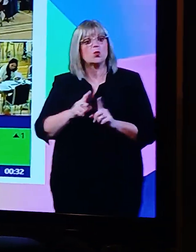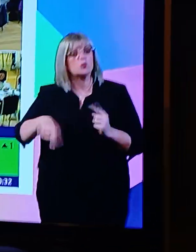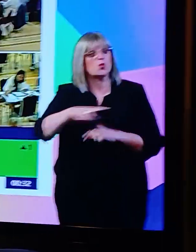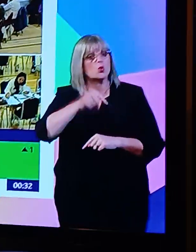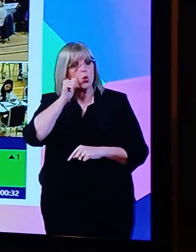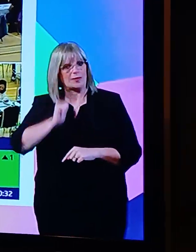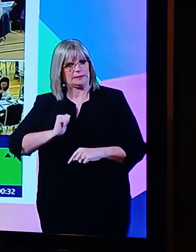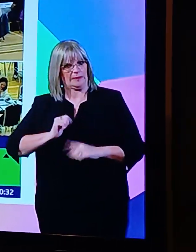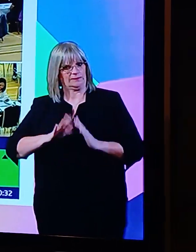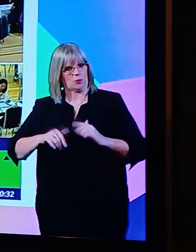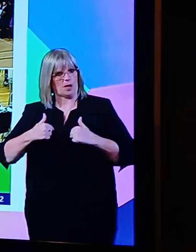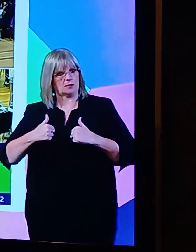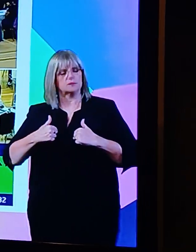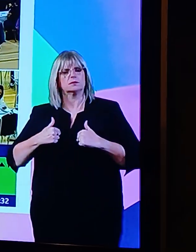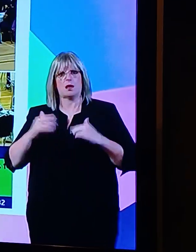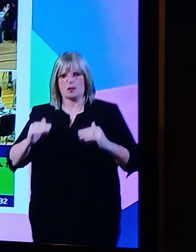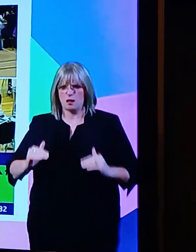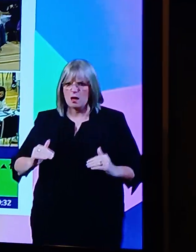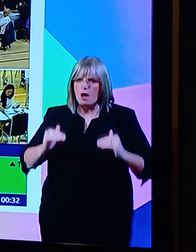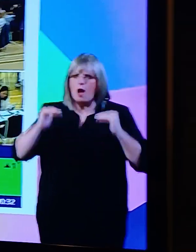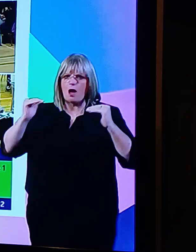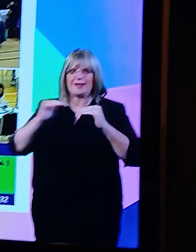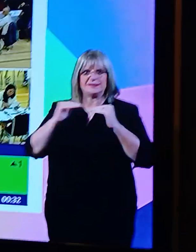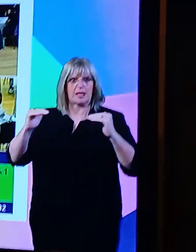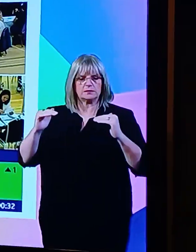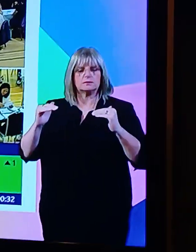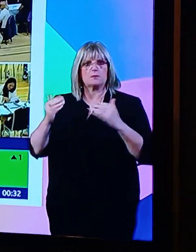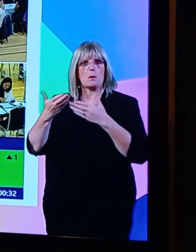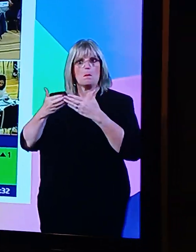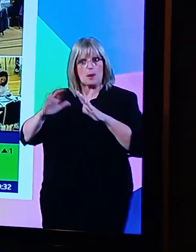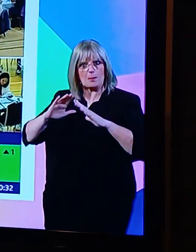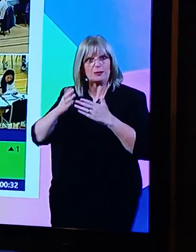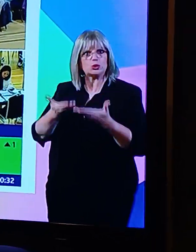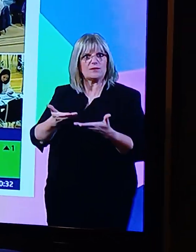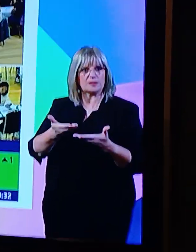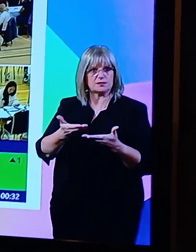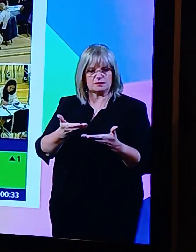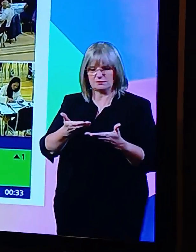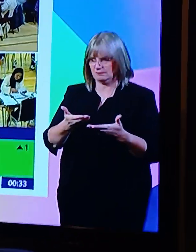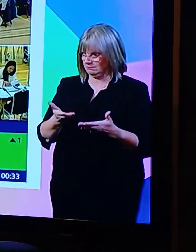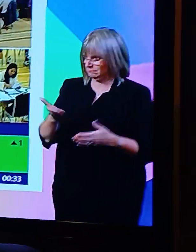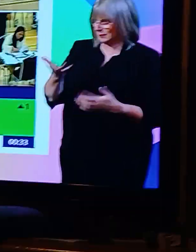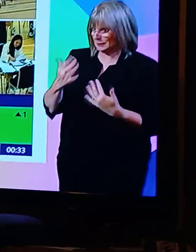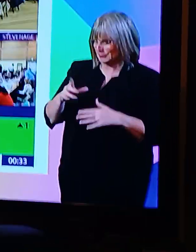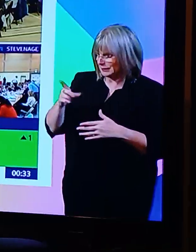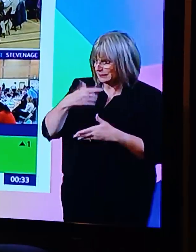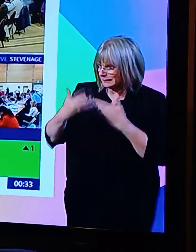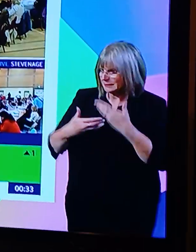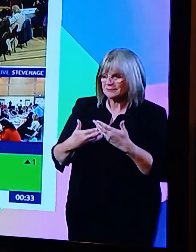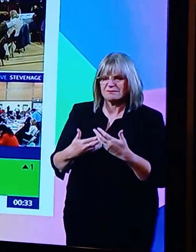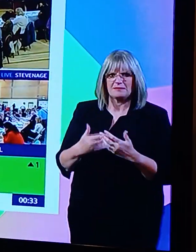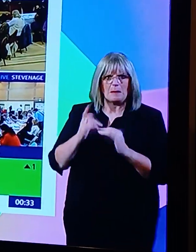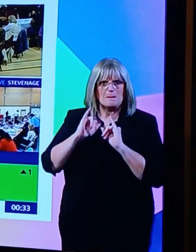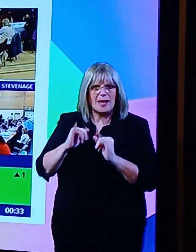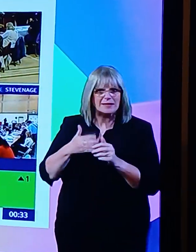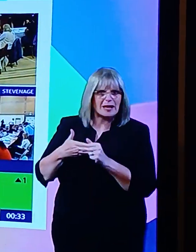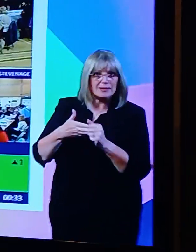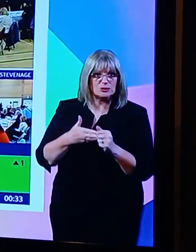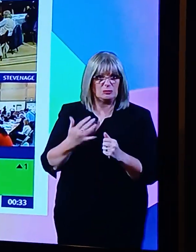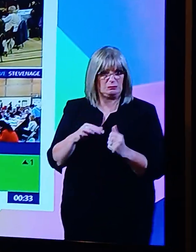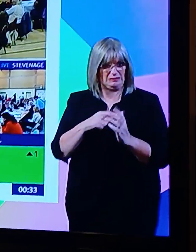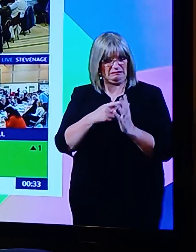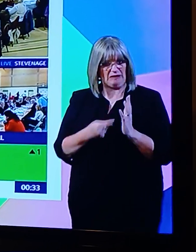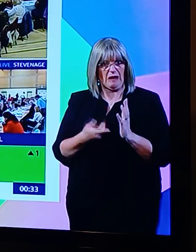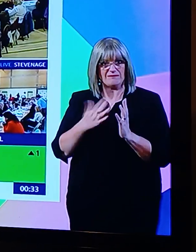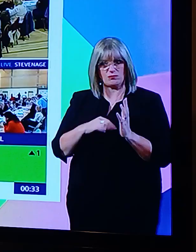standards, public service. You heard what Ronald Buckland said about the consequences of bad leadership. We've had five since 2010. It can be